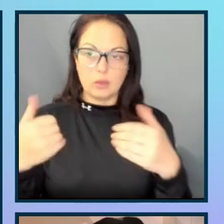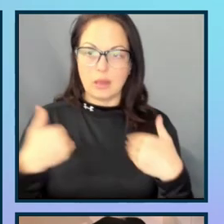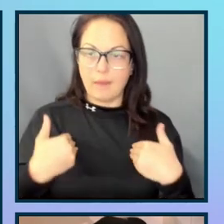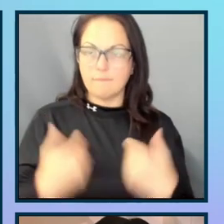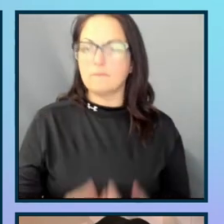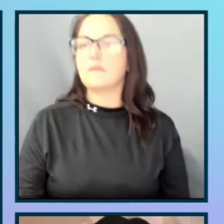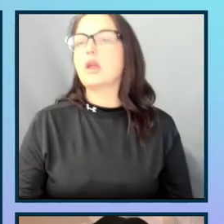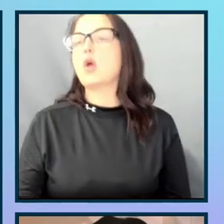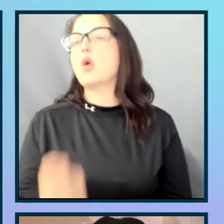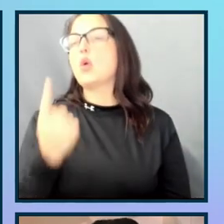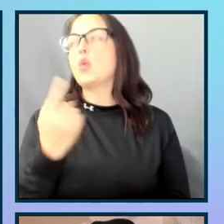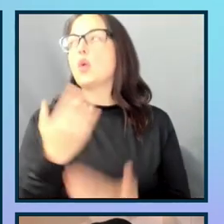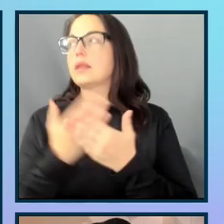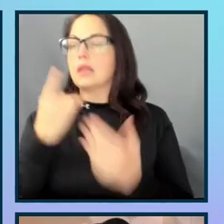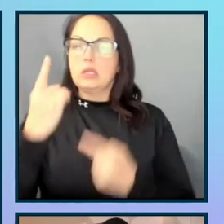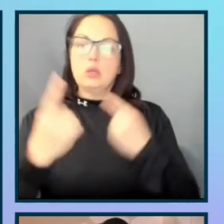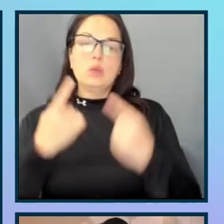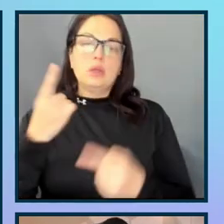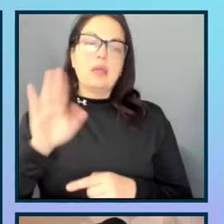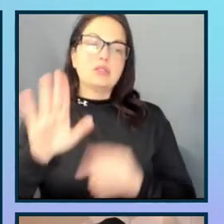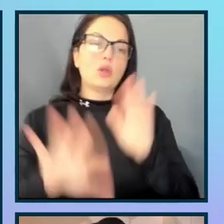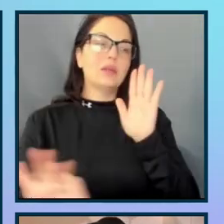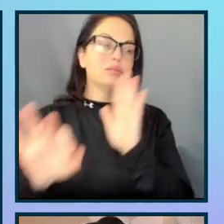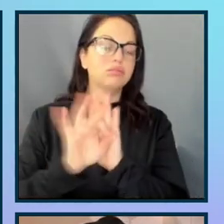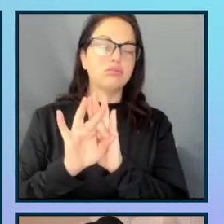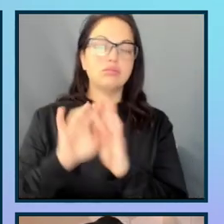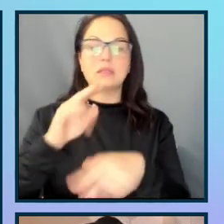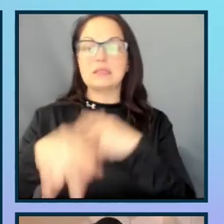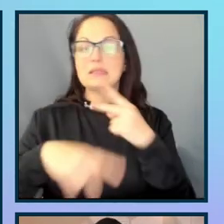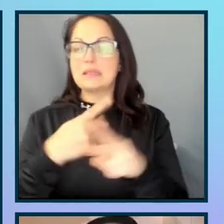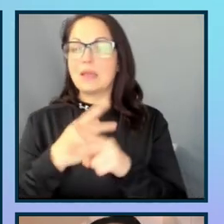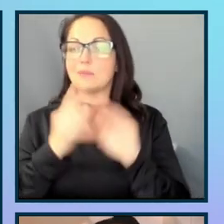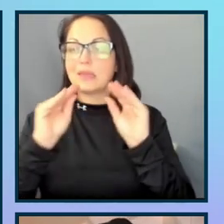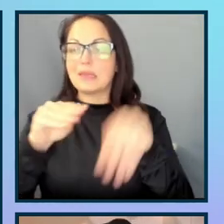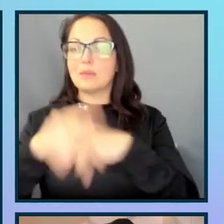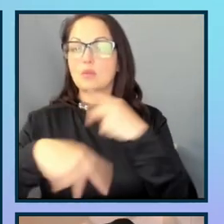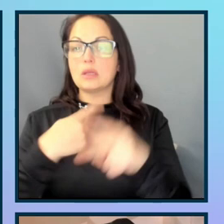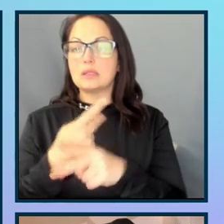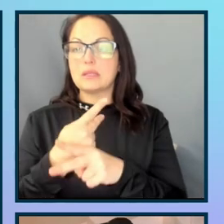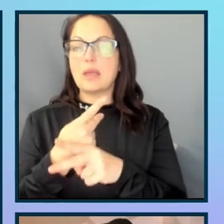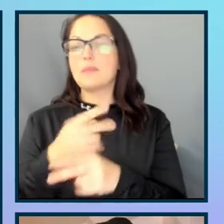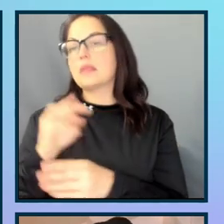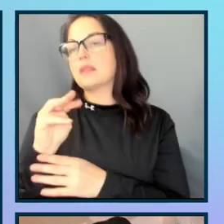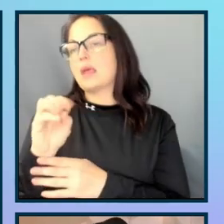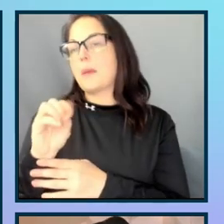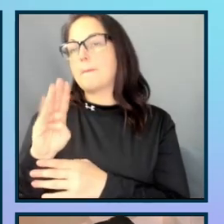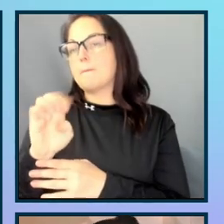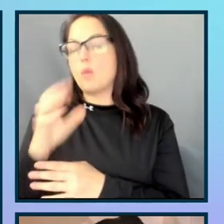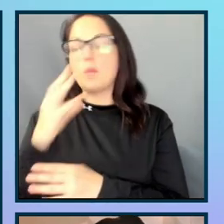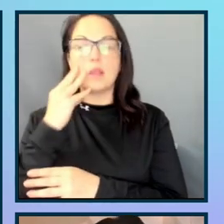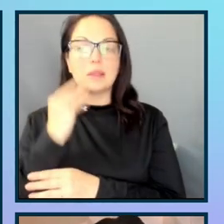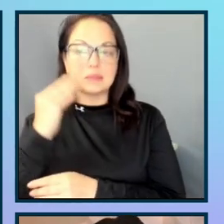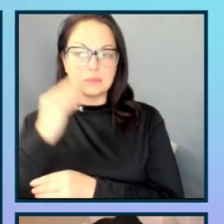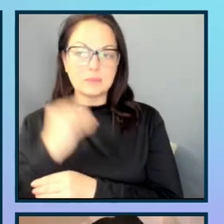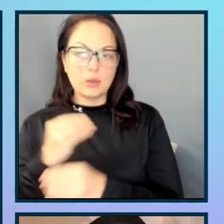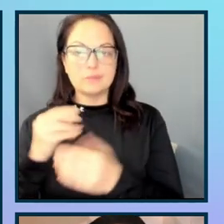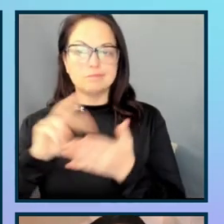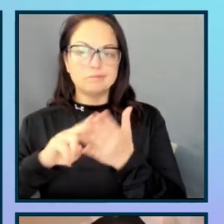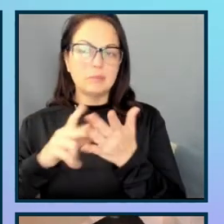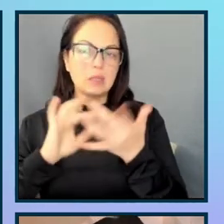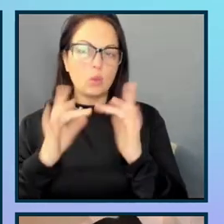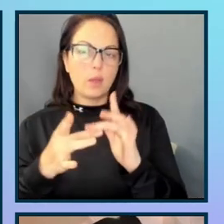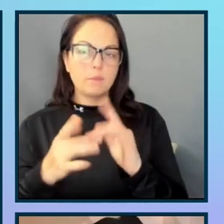One thing to consider as you're selecting the type, the input type, is consider the mobile experience. And I'm talking about mobile web specifically.